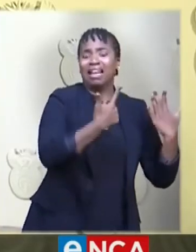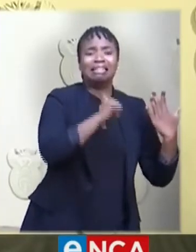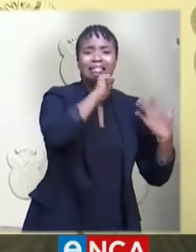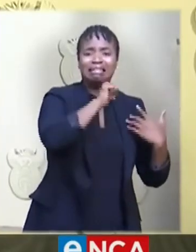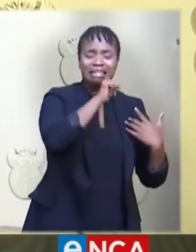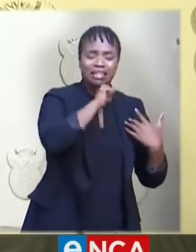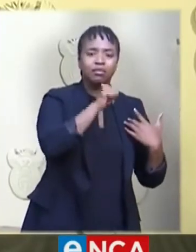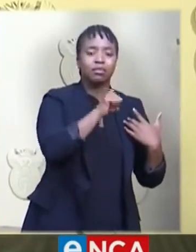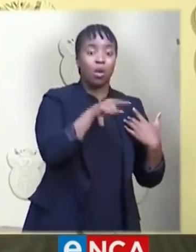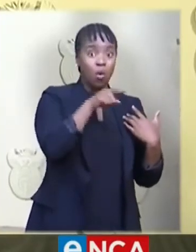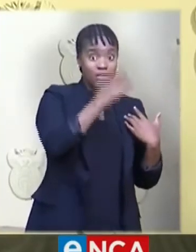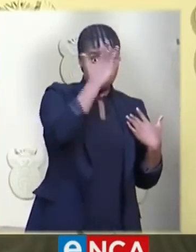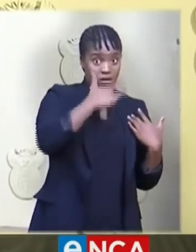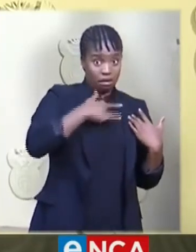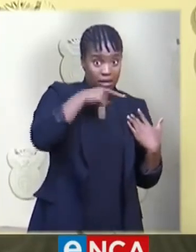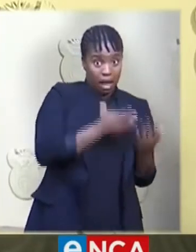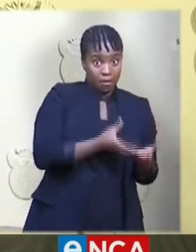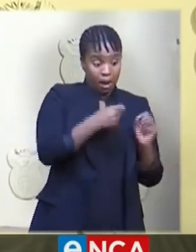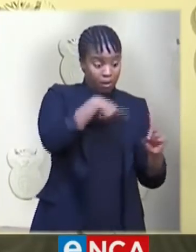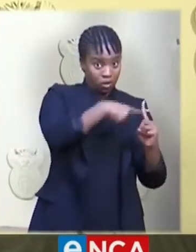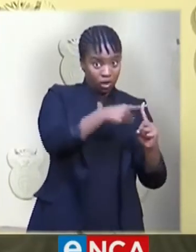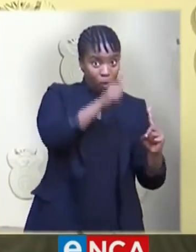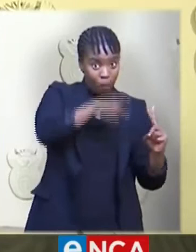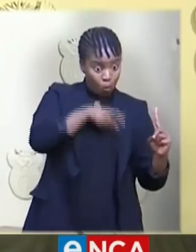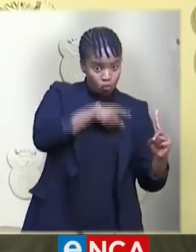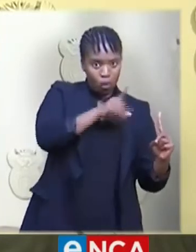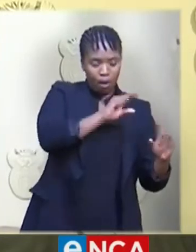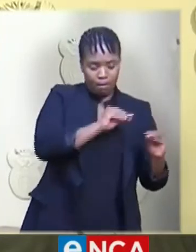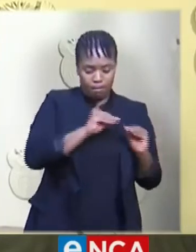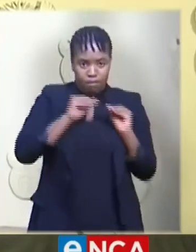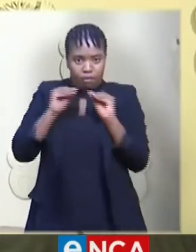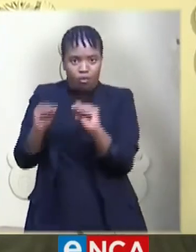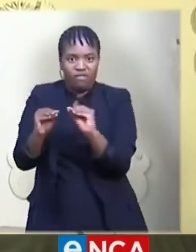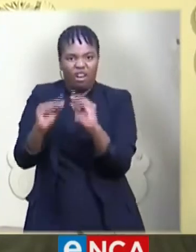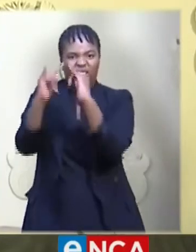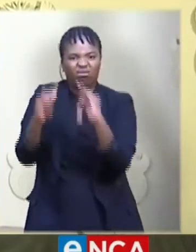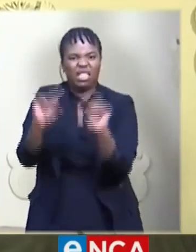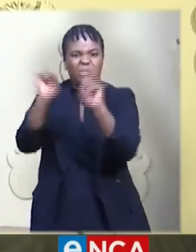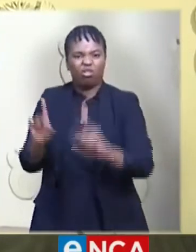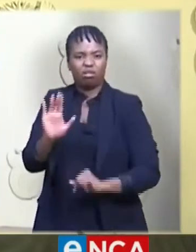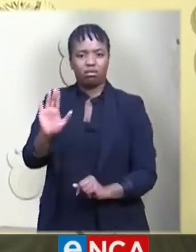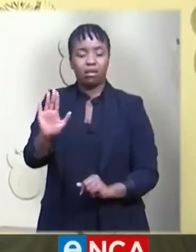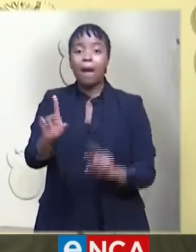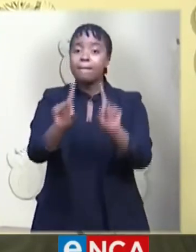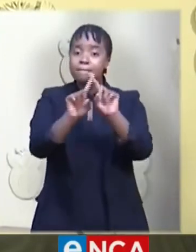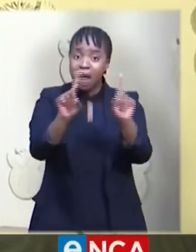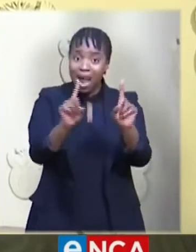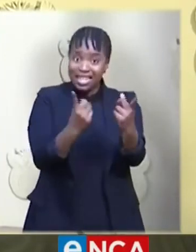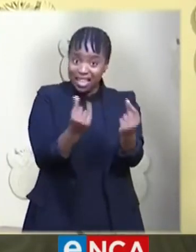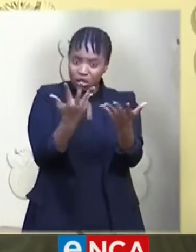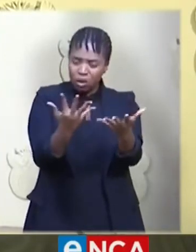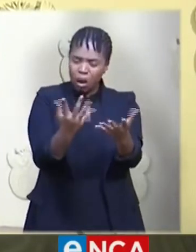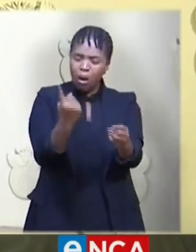now being equipped. At all times, we will observe the human rights of all our people.